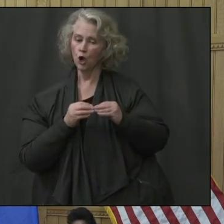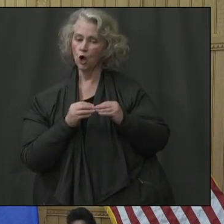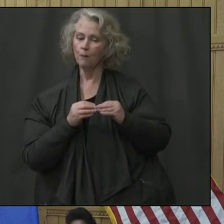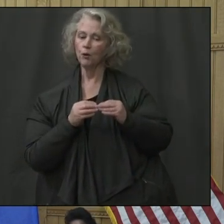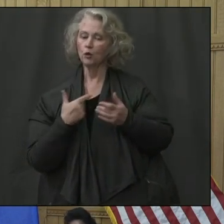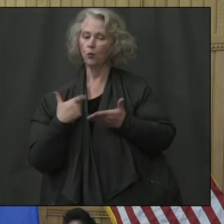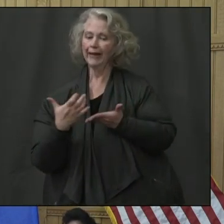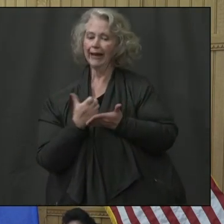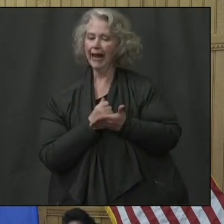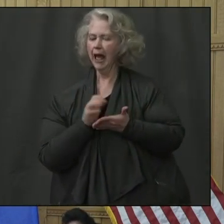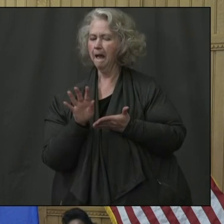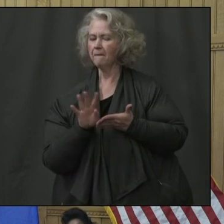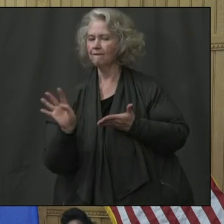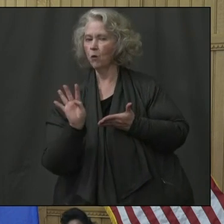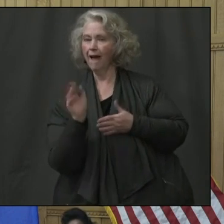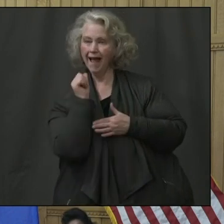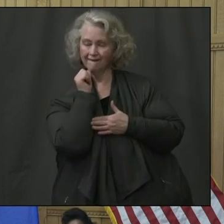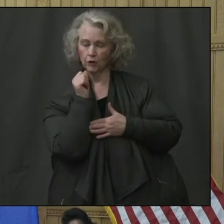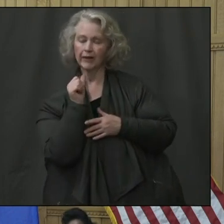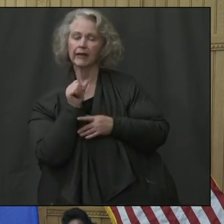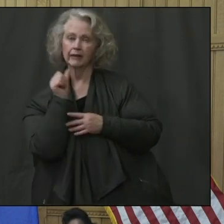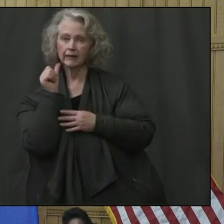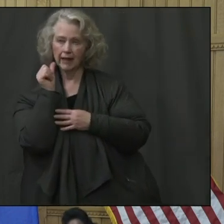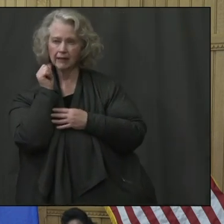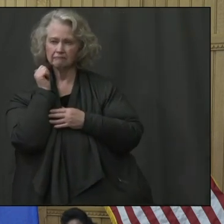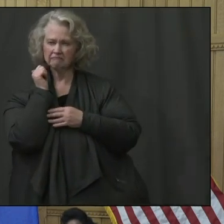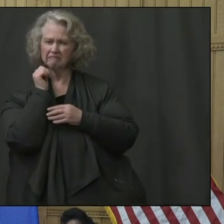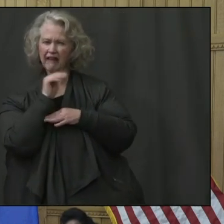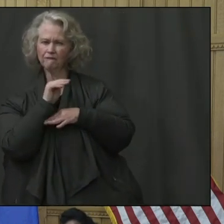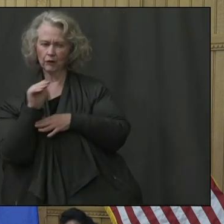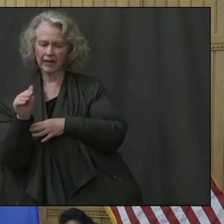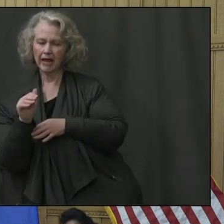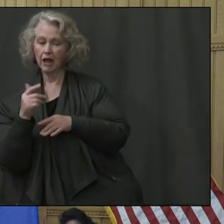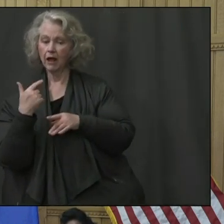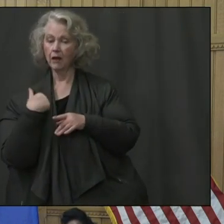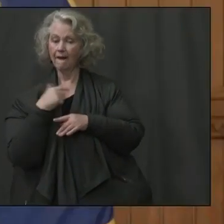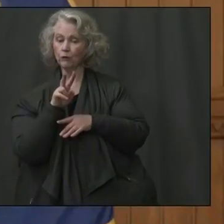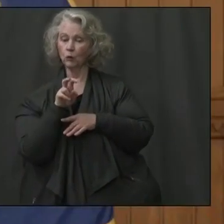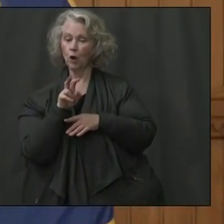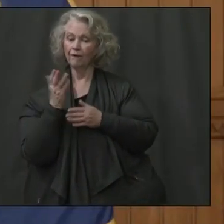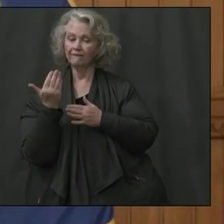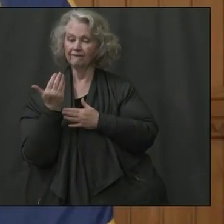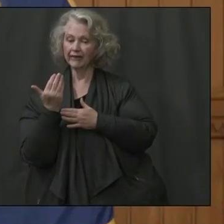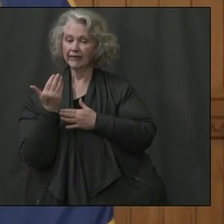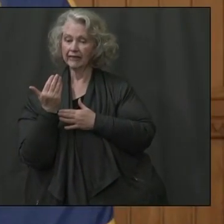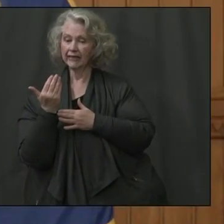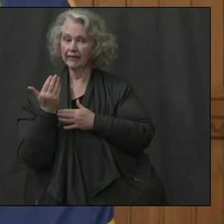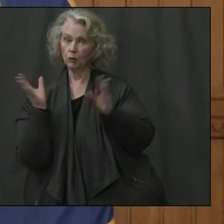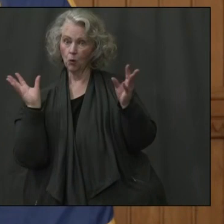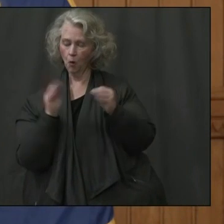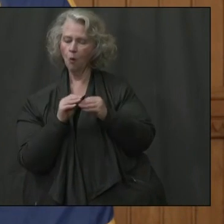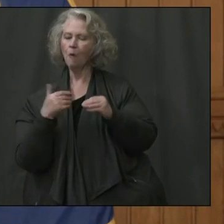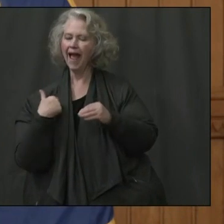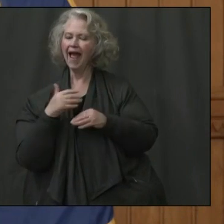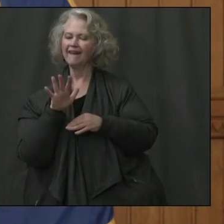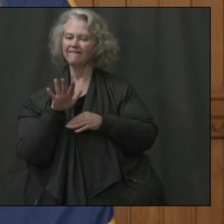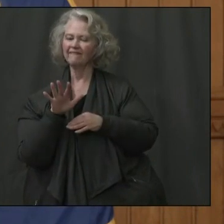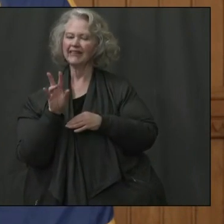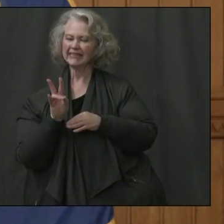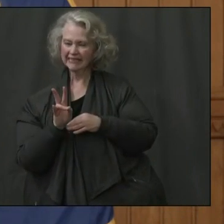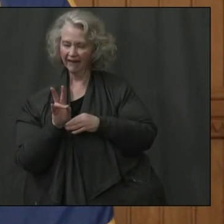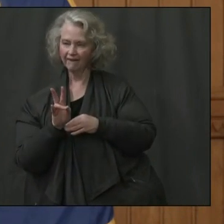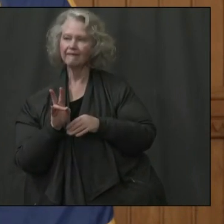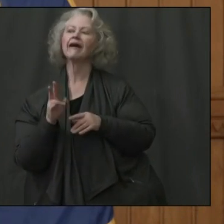'clock each day. So, um, as of yesterday, had out of our 215 nursing homes, we had 57 that reported